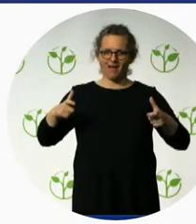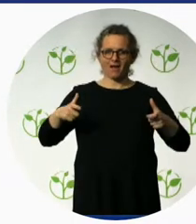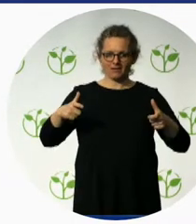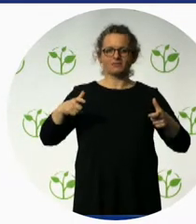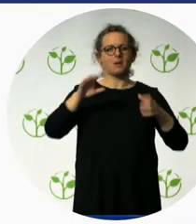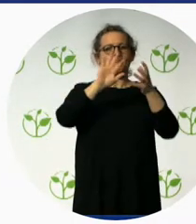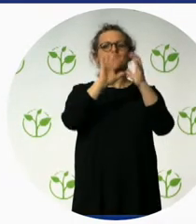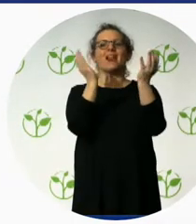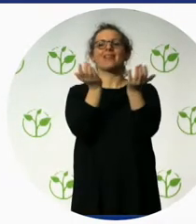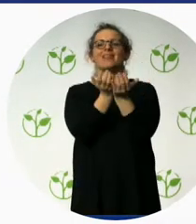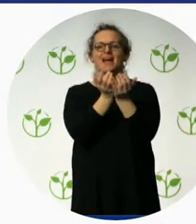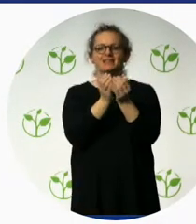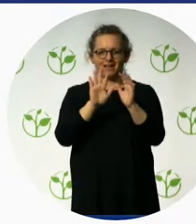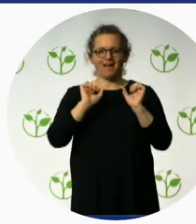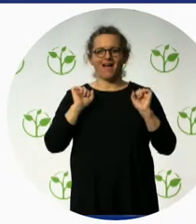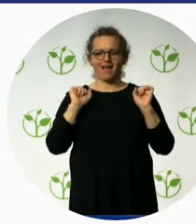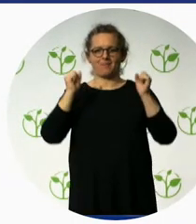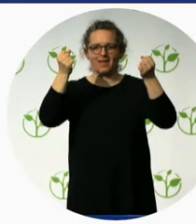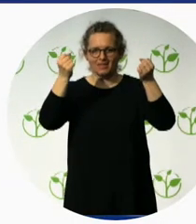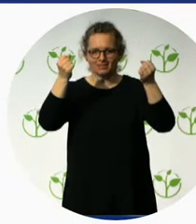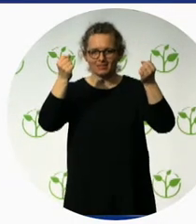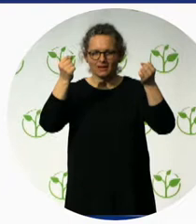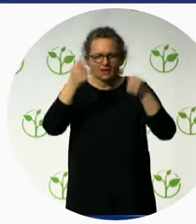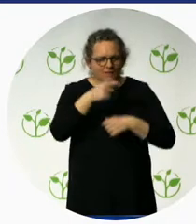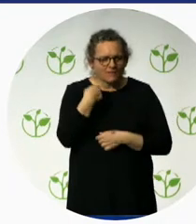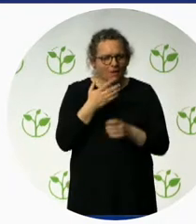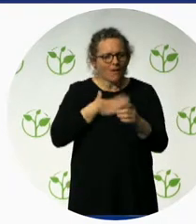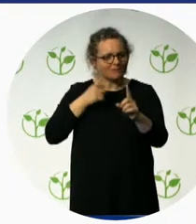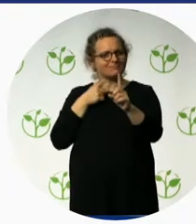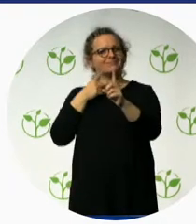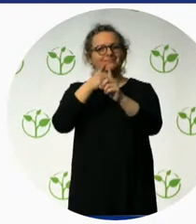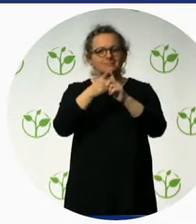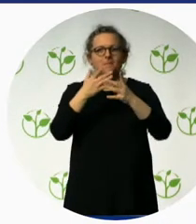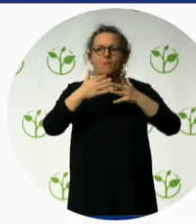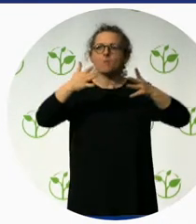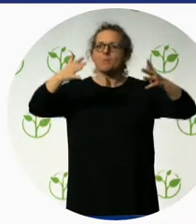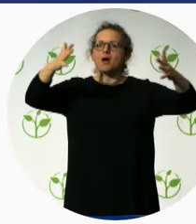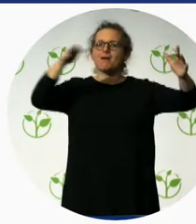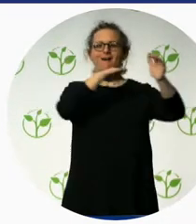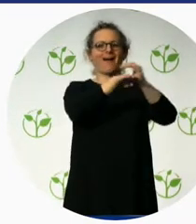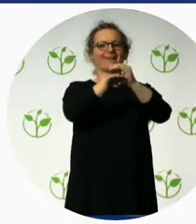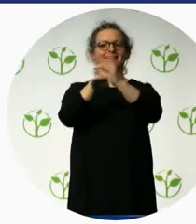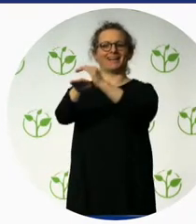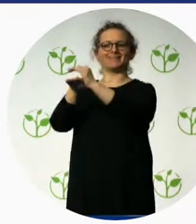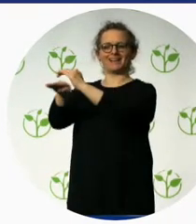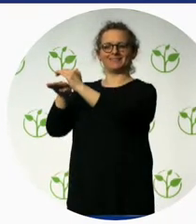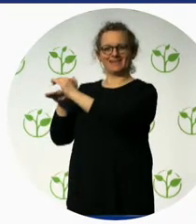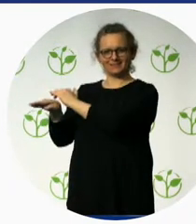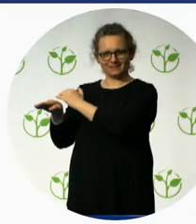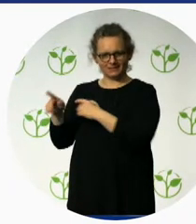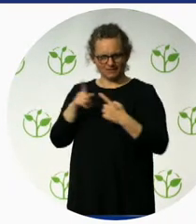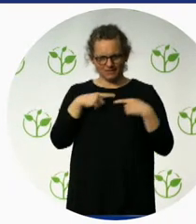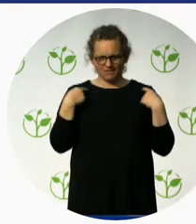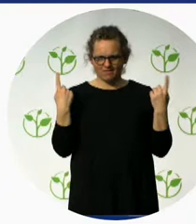why we are talking about accessible travel here. So, when we talk of most of the people without disabilities, they have never